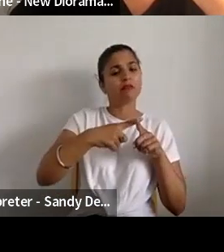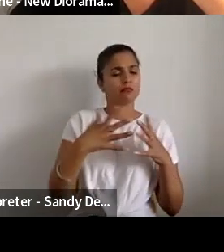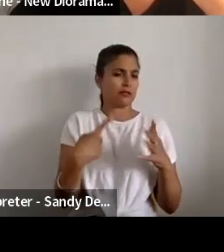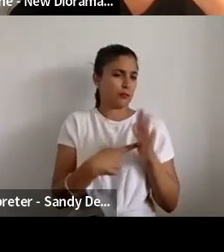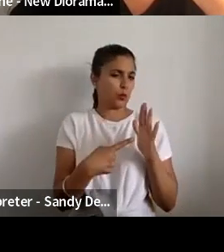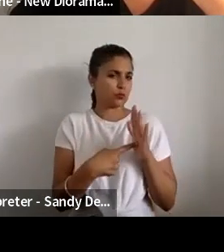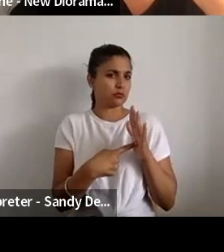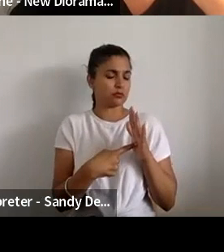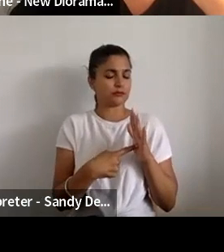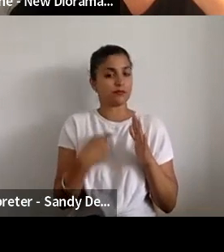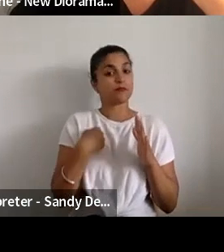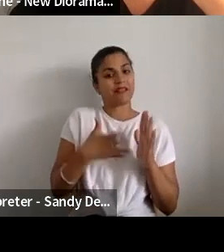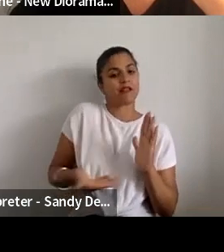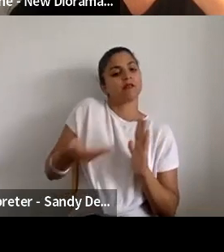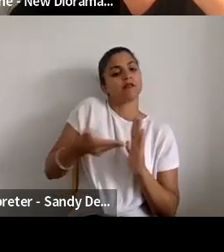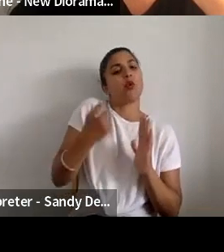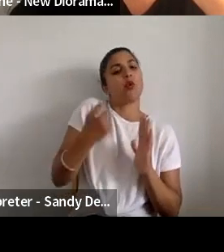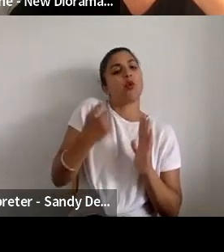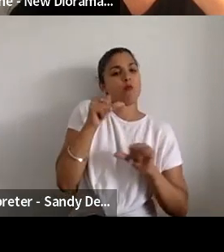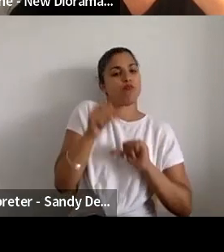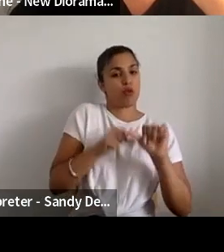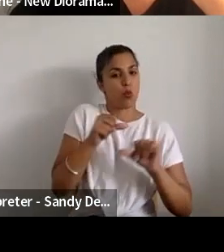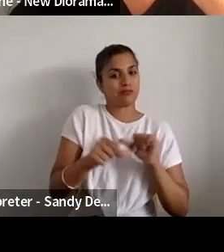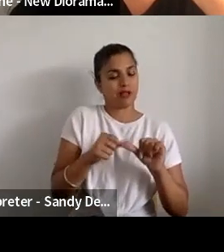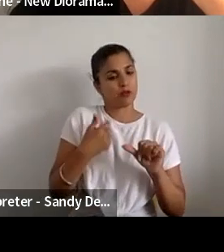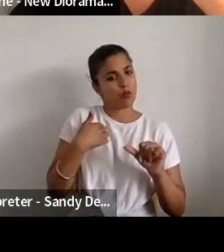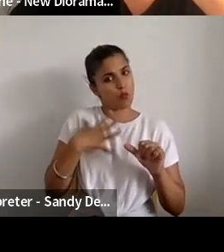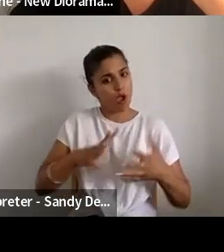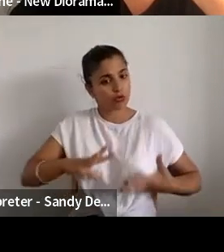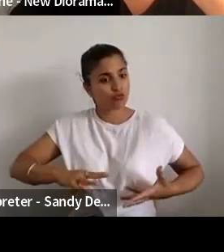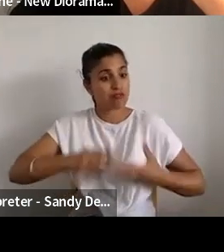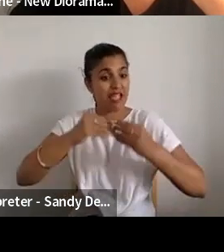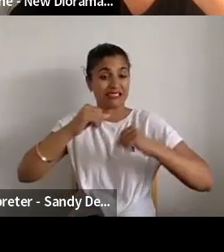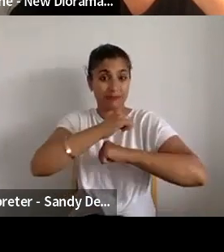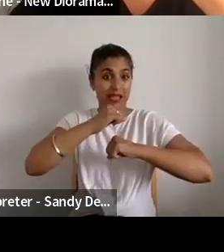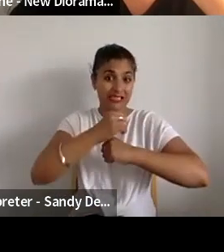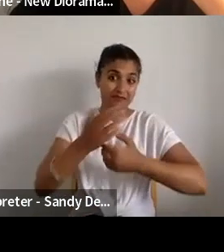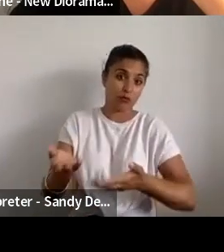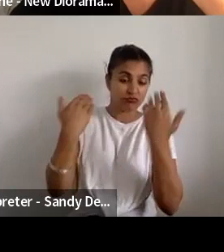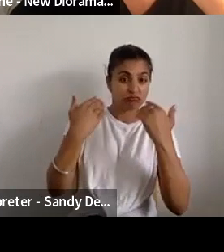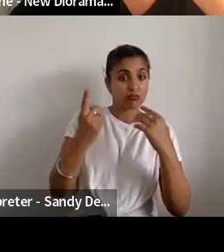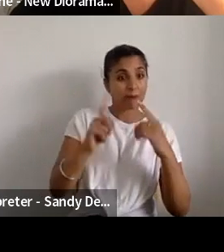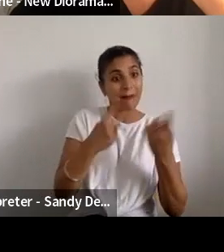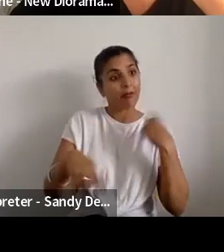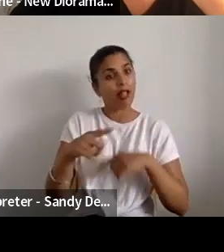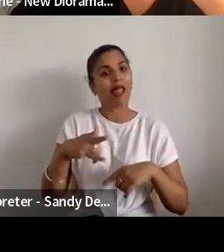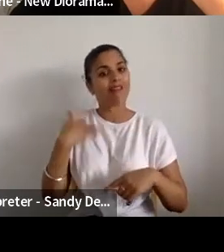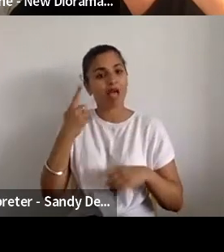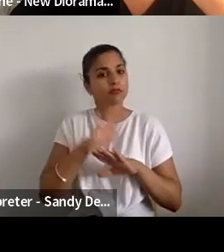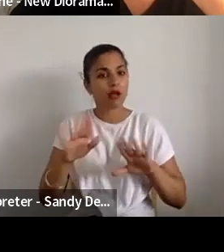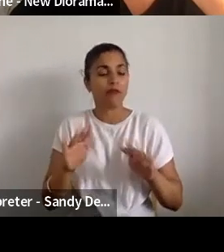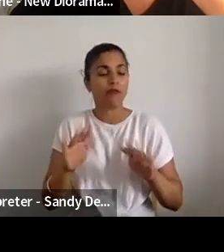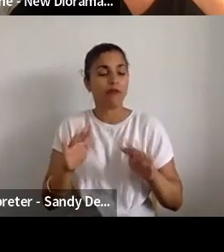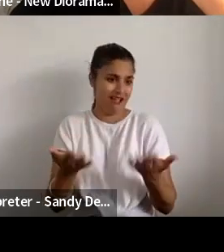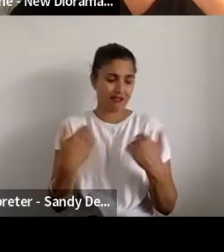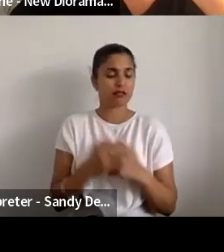make spaces for non-London based artists, which we actually didn't have to do in the end, but that was part of the process and, and